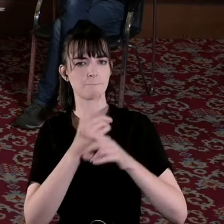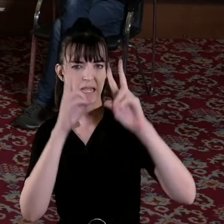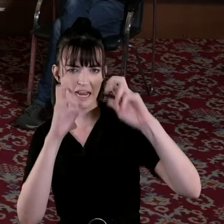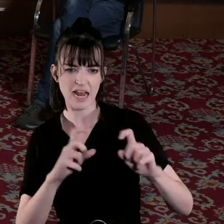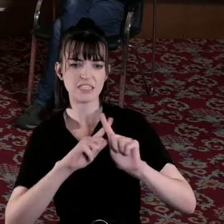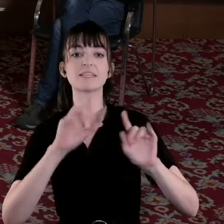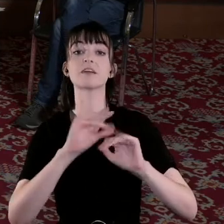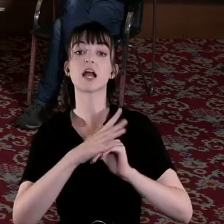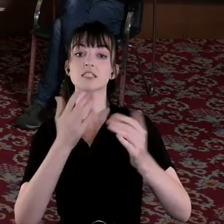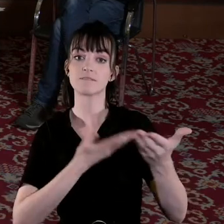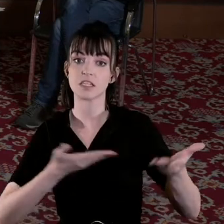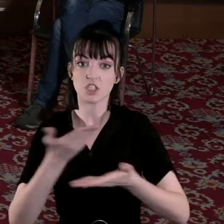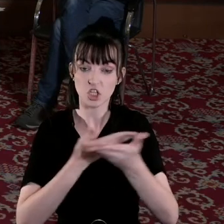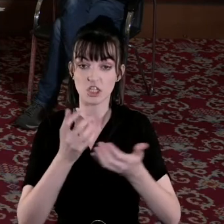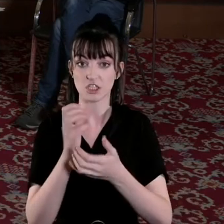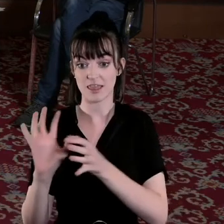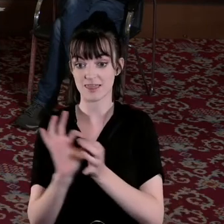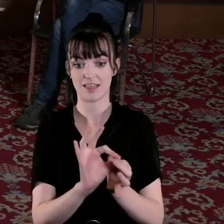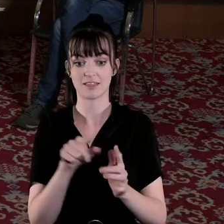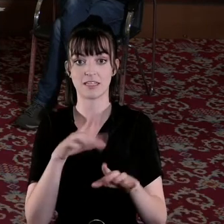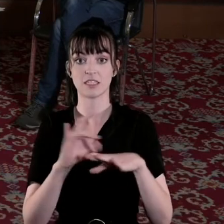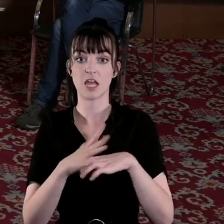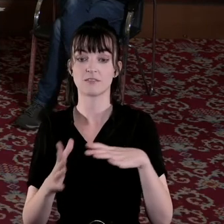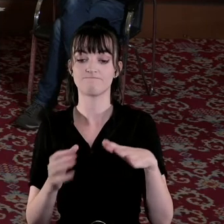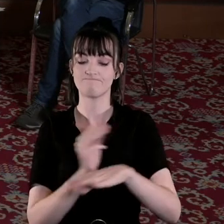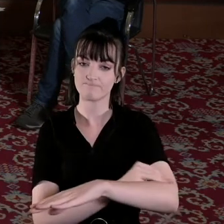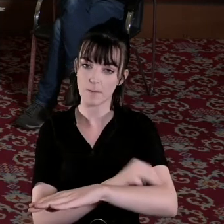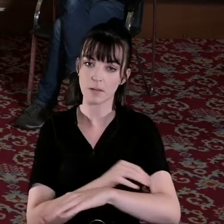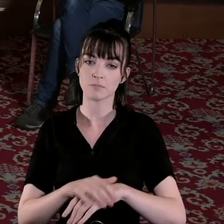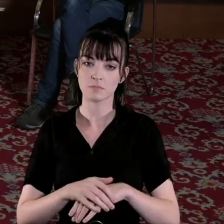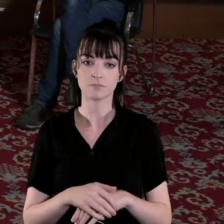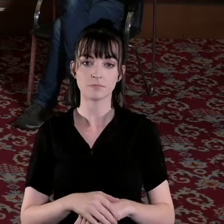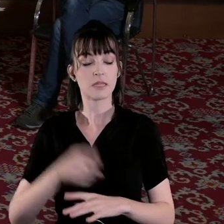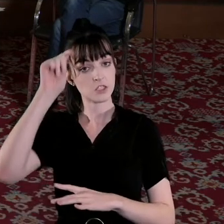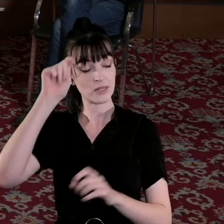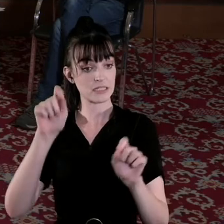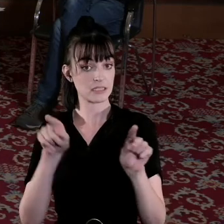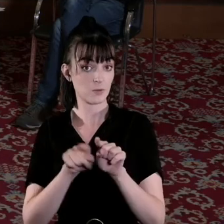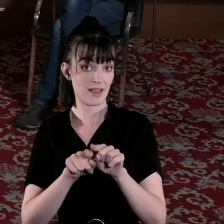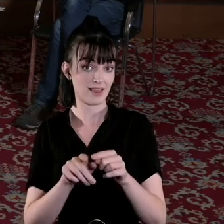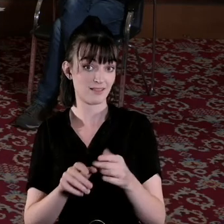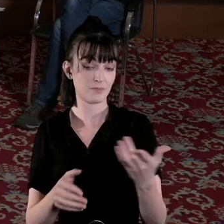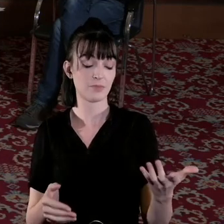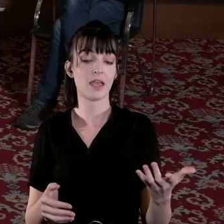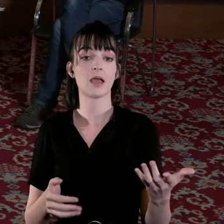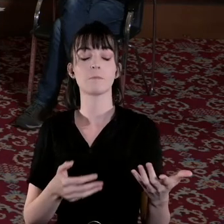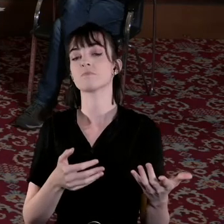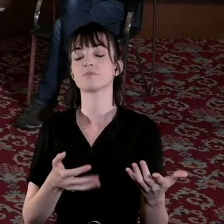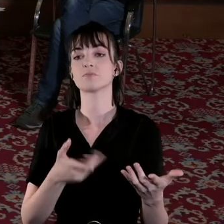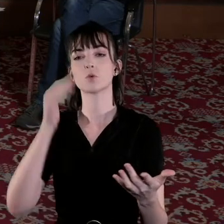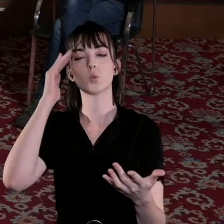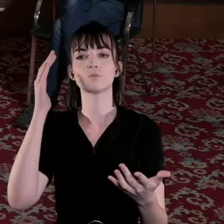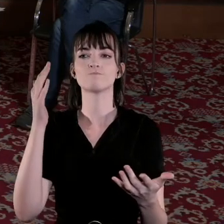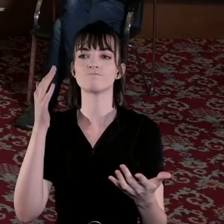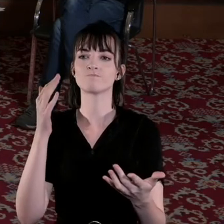discussion around these kinds of issues I think as well if you think about it you know I